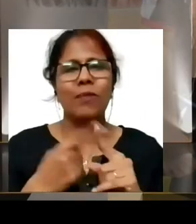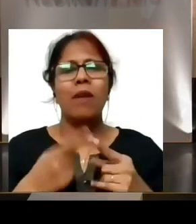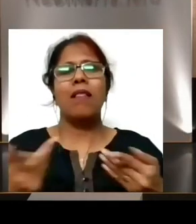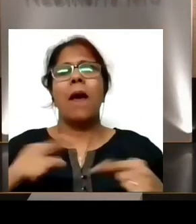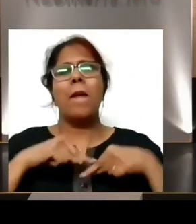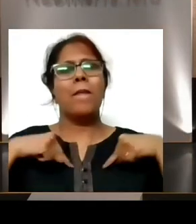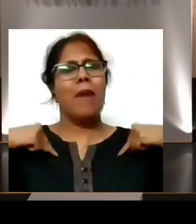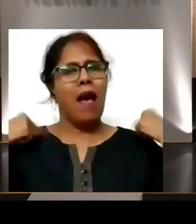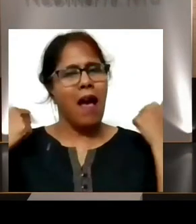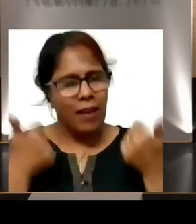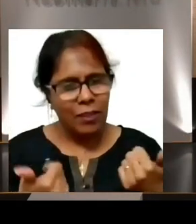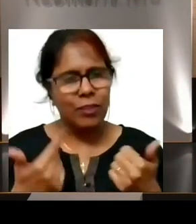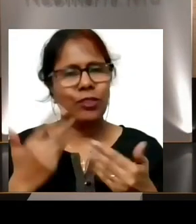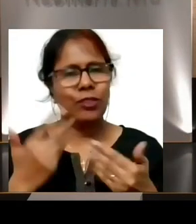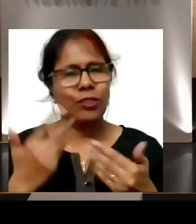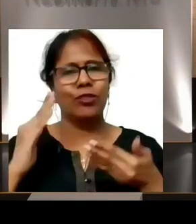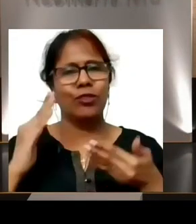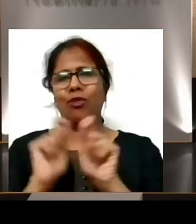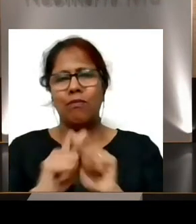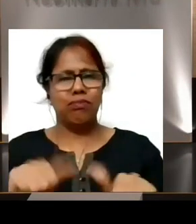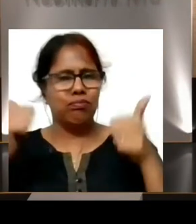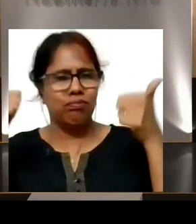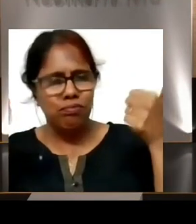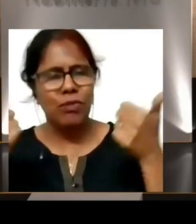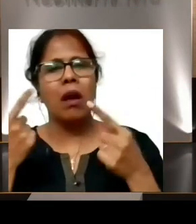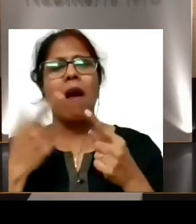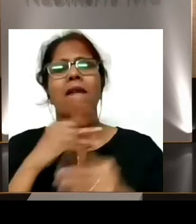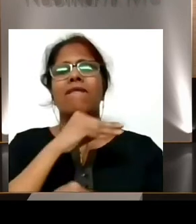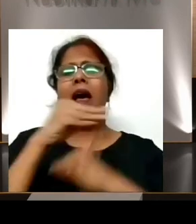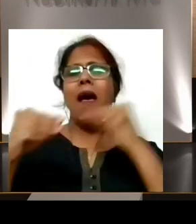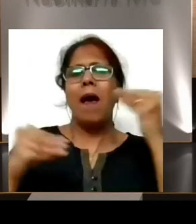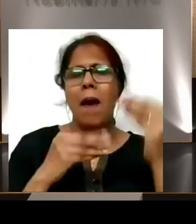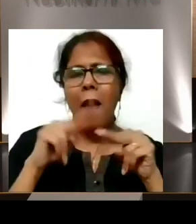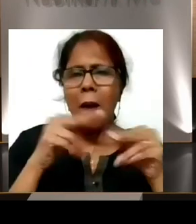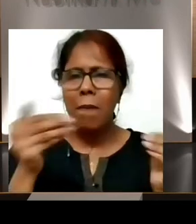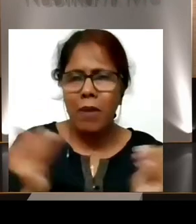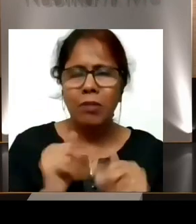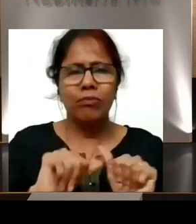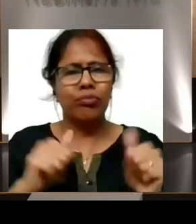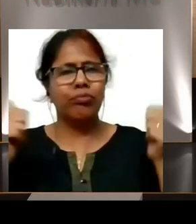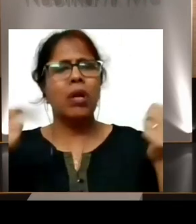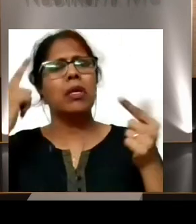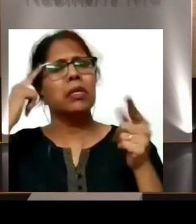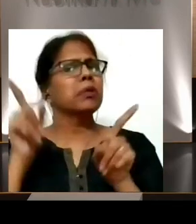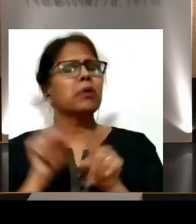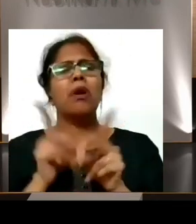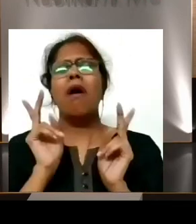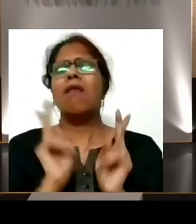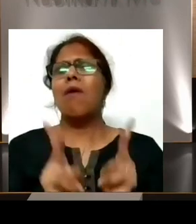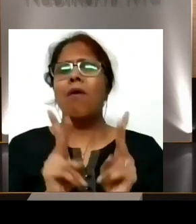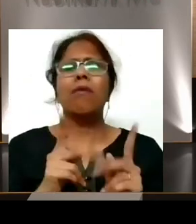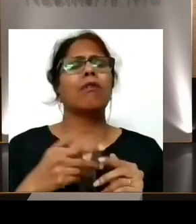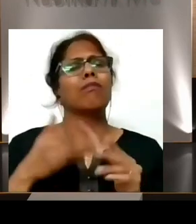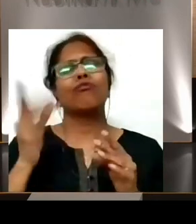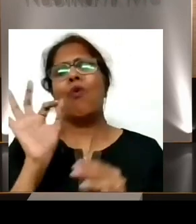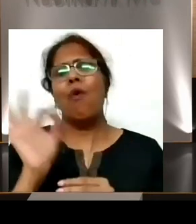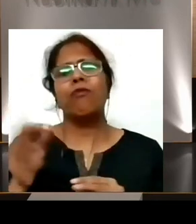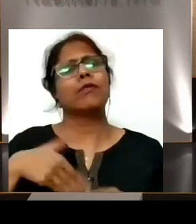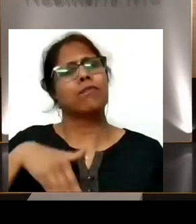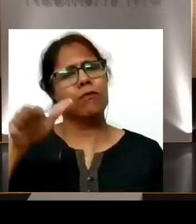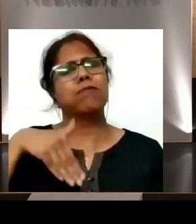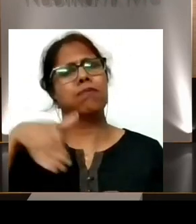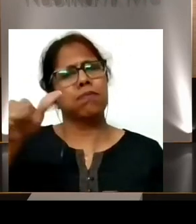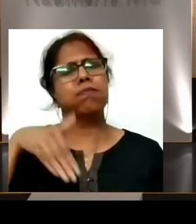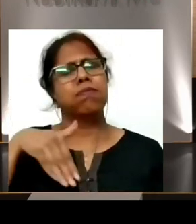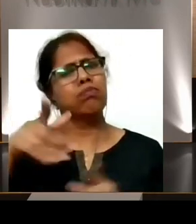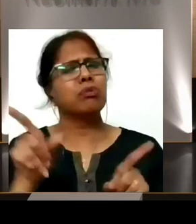and, you know, every realistic dream and engineer dreams of in India. I was just a regular office-going person, you know,